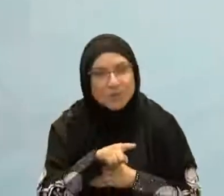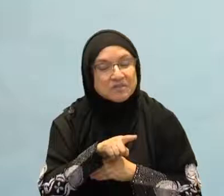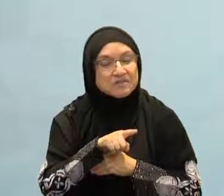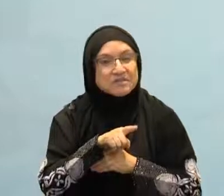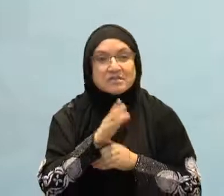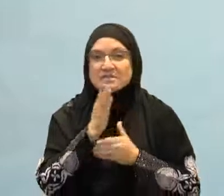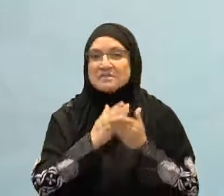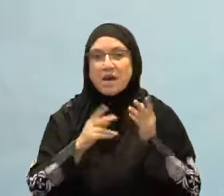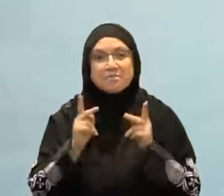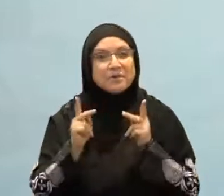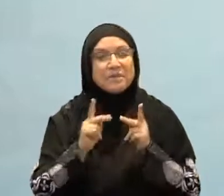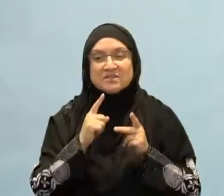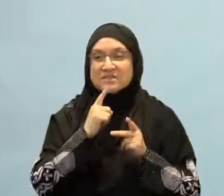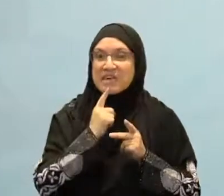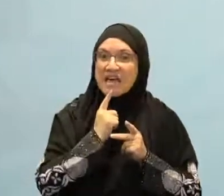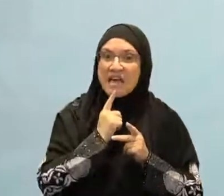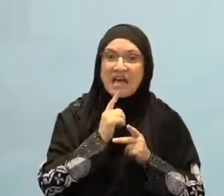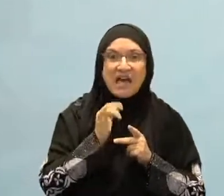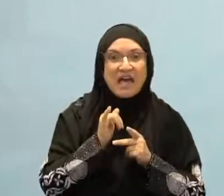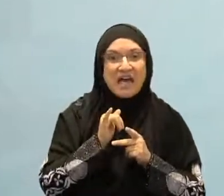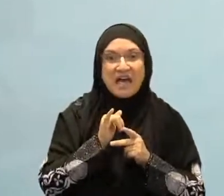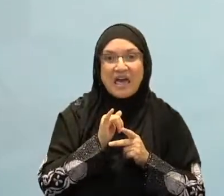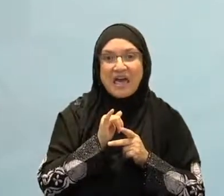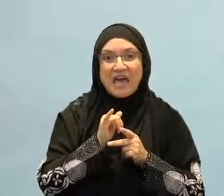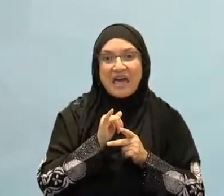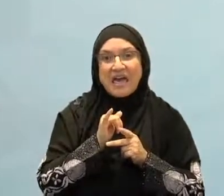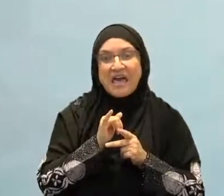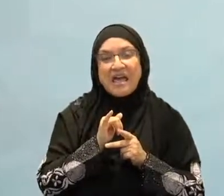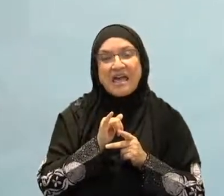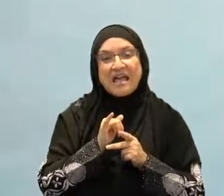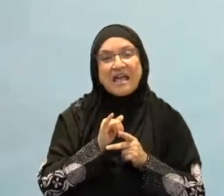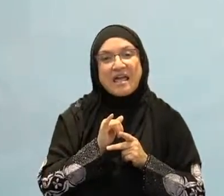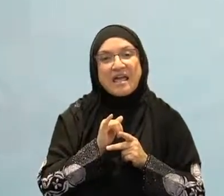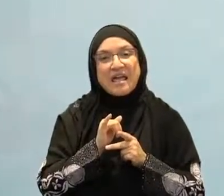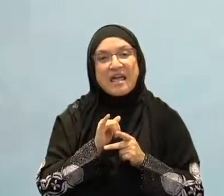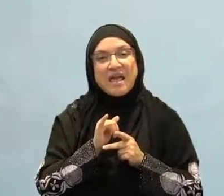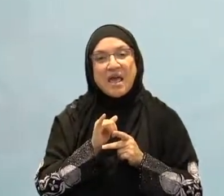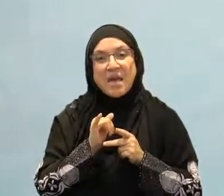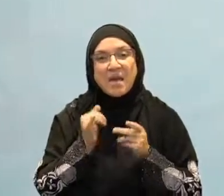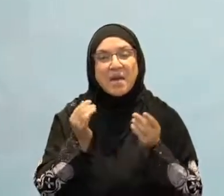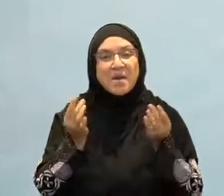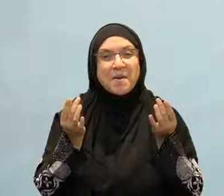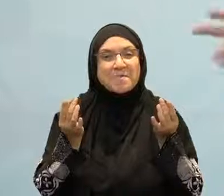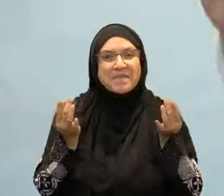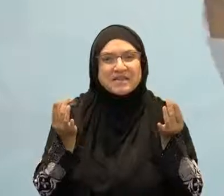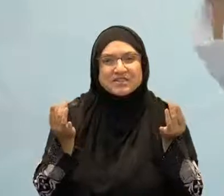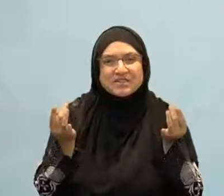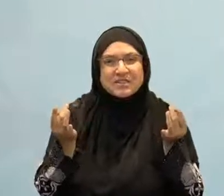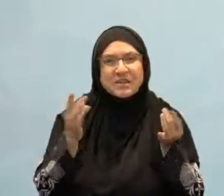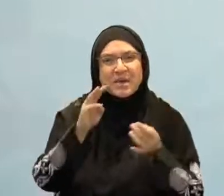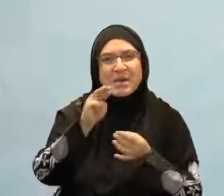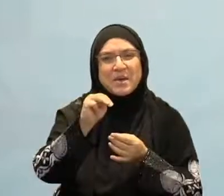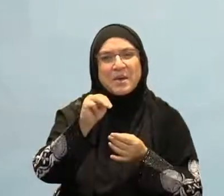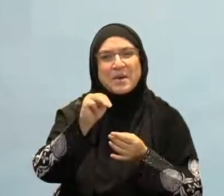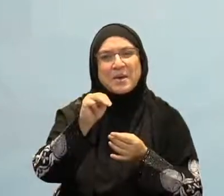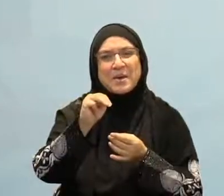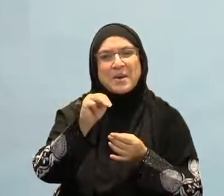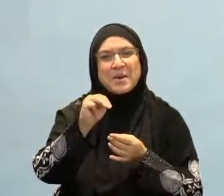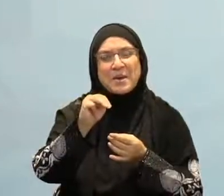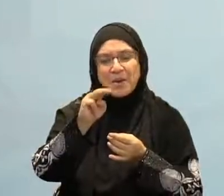it will reset the cycle for you and get you back to where you need to be and put, you know, between those breaks, those meditation breaks,